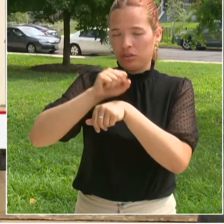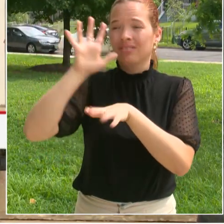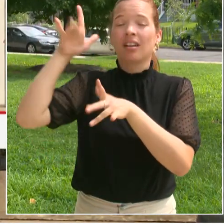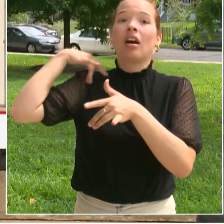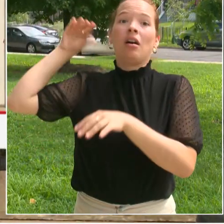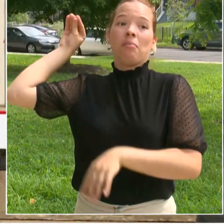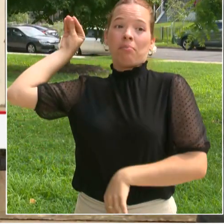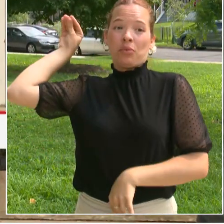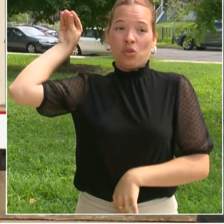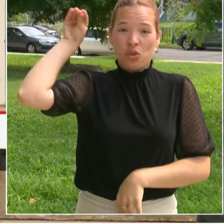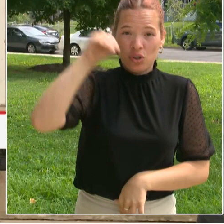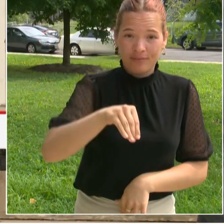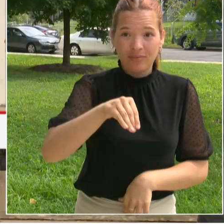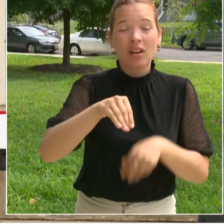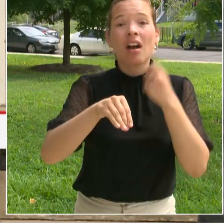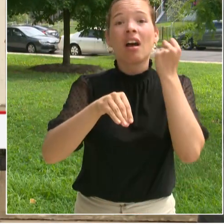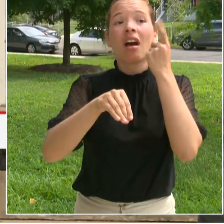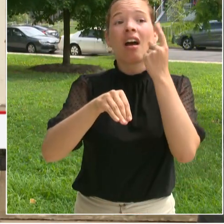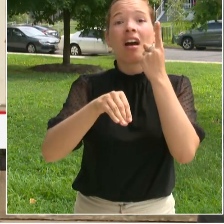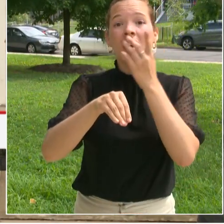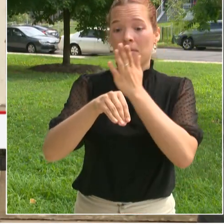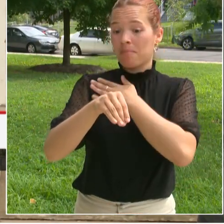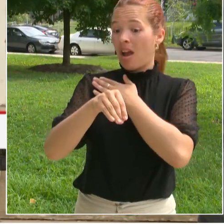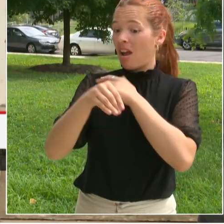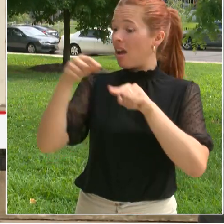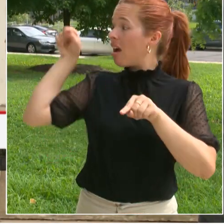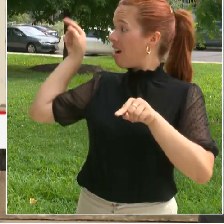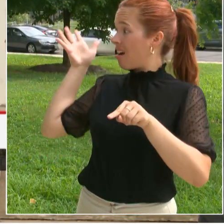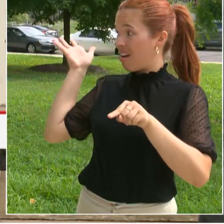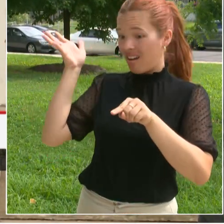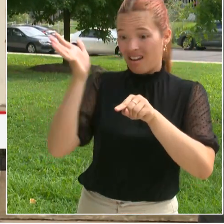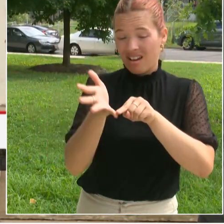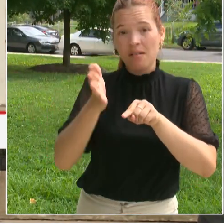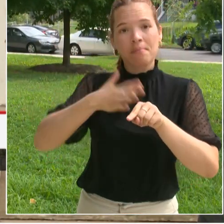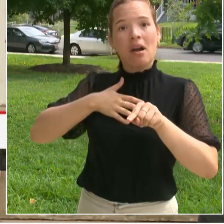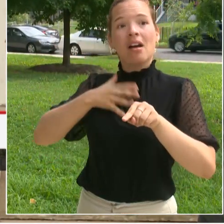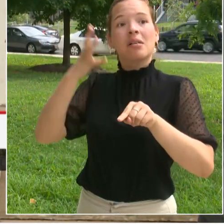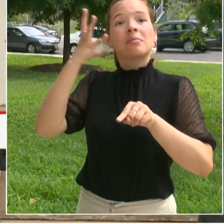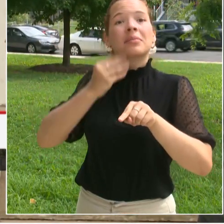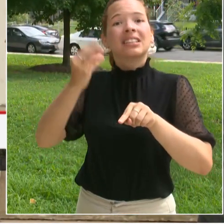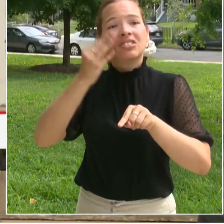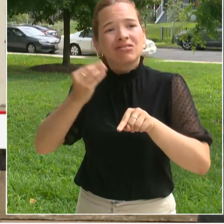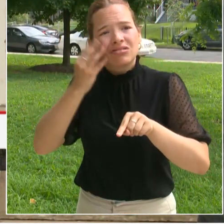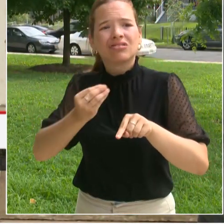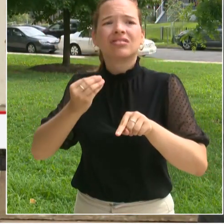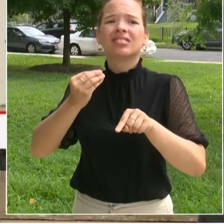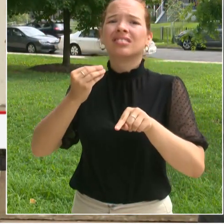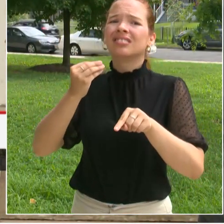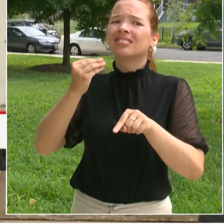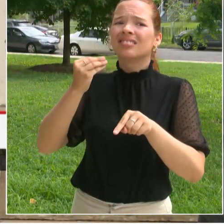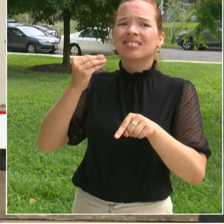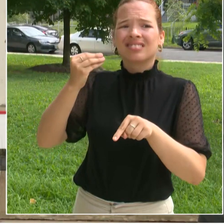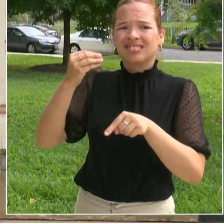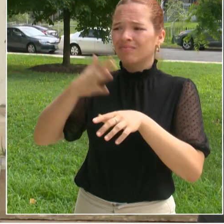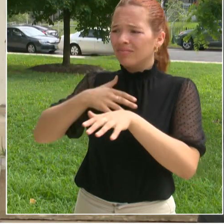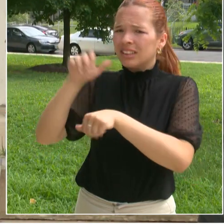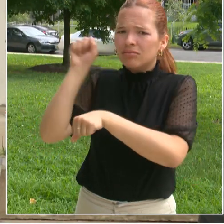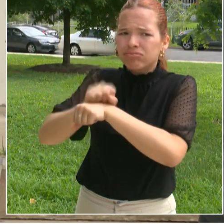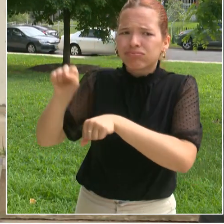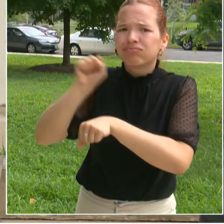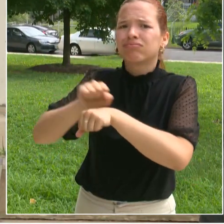of my predecessors and the great work of the staff at DC Health, this included, and make DC the healthiest city in the nation.